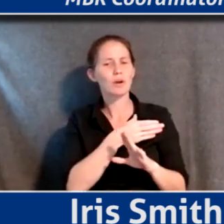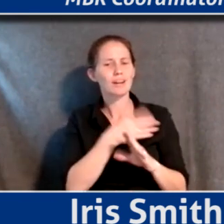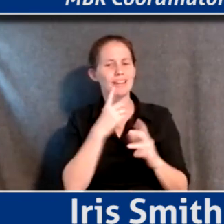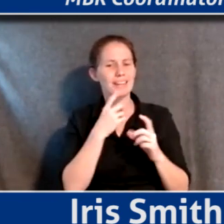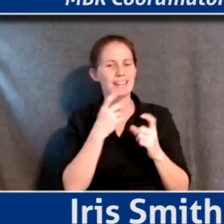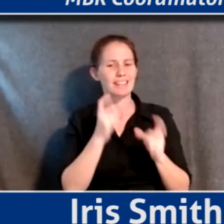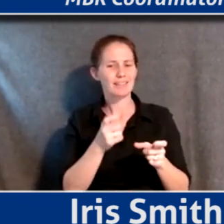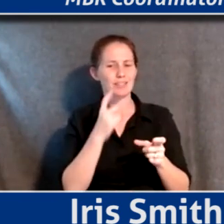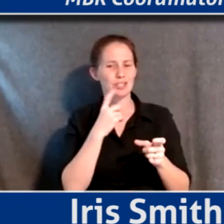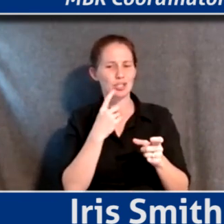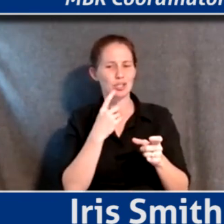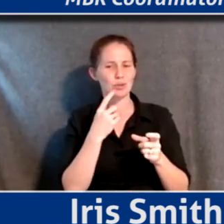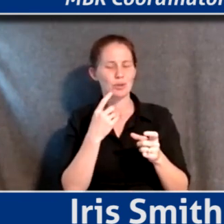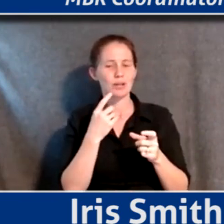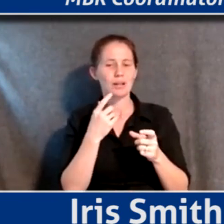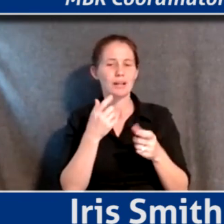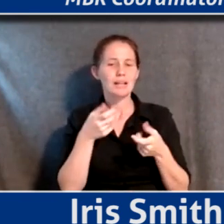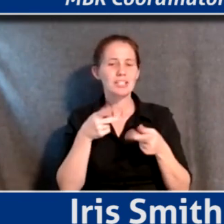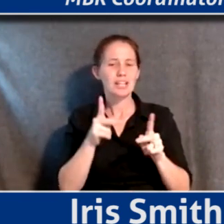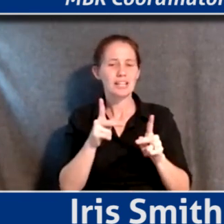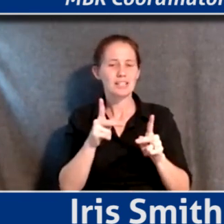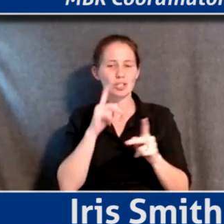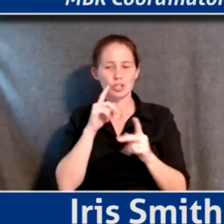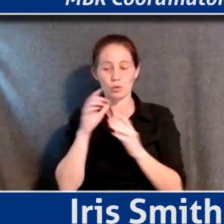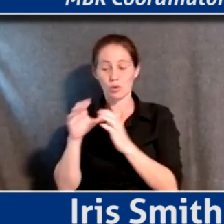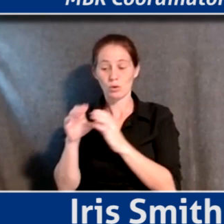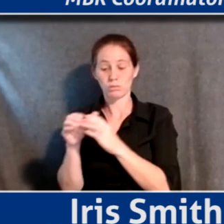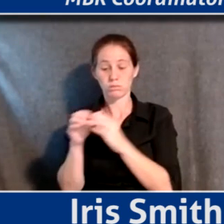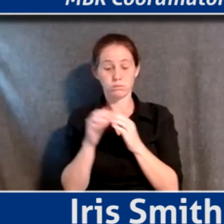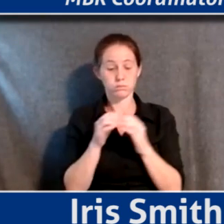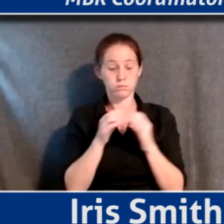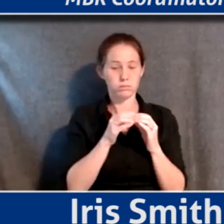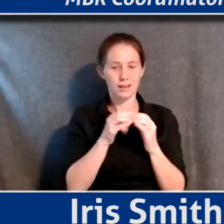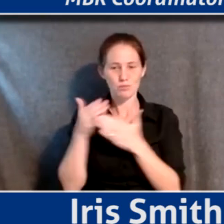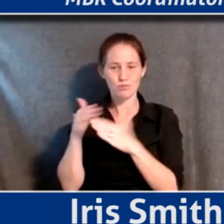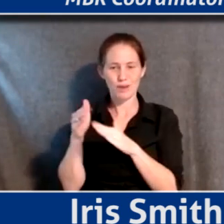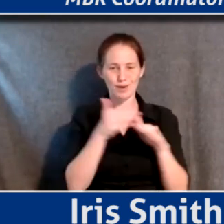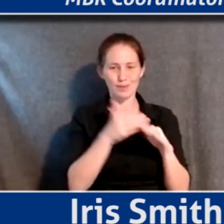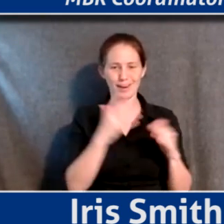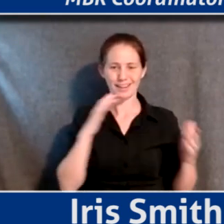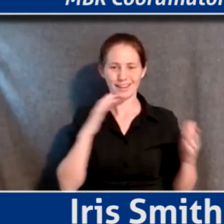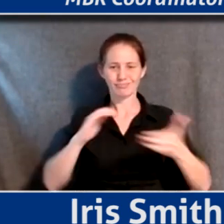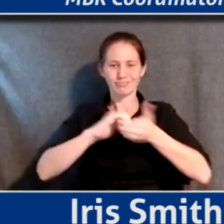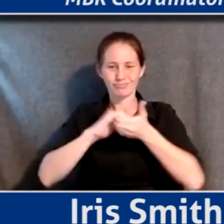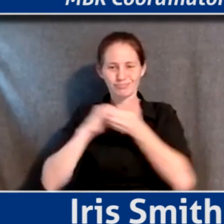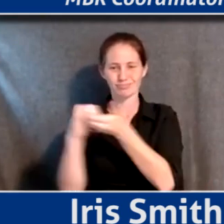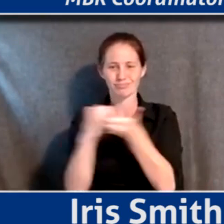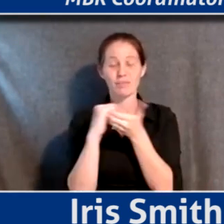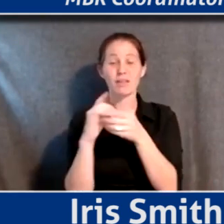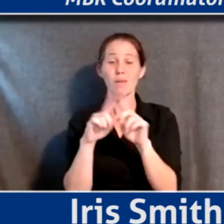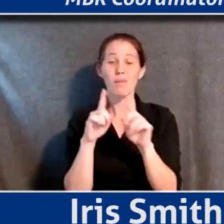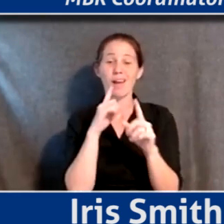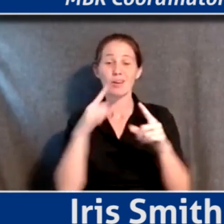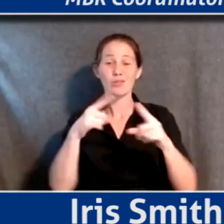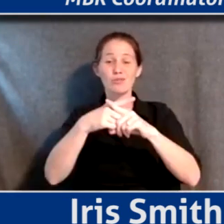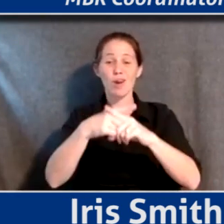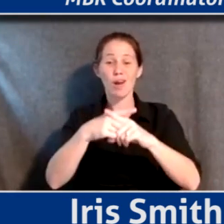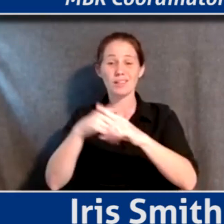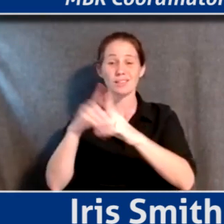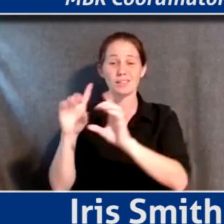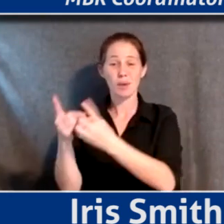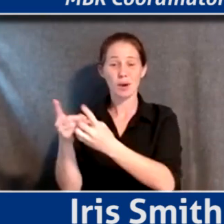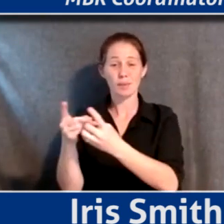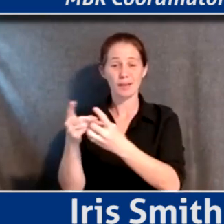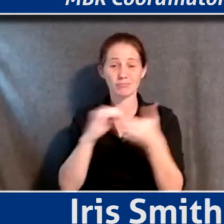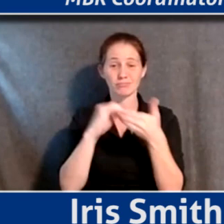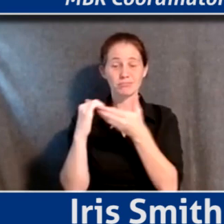down some of these silos, and there's also collaboration between state departments within government, but also cross-sector collaboration. You all